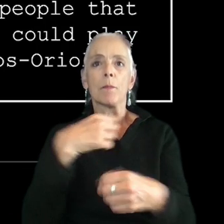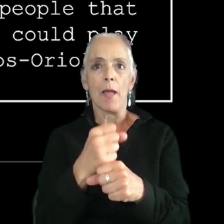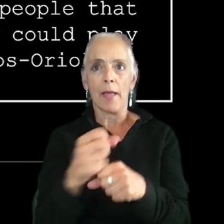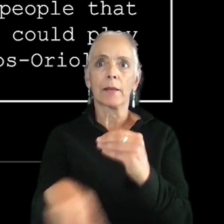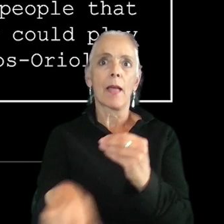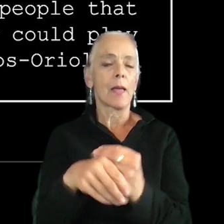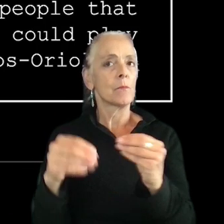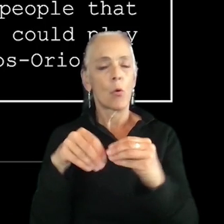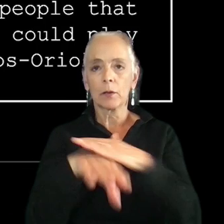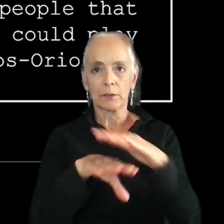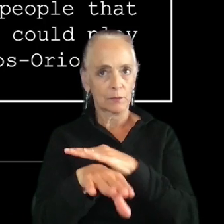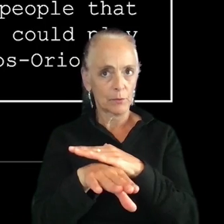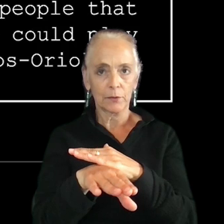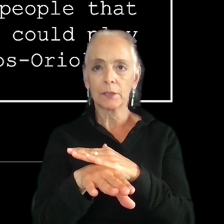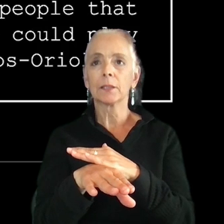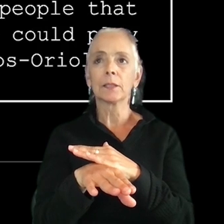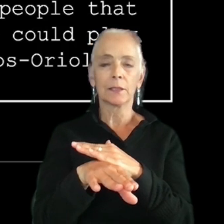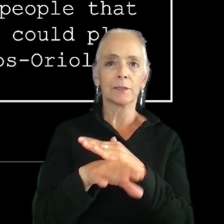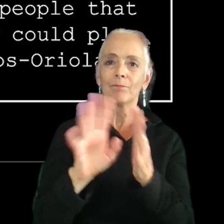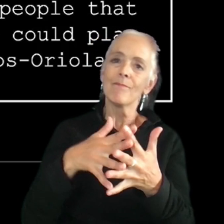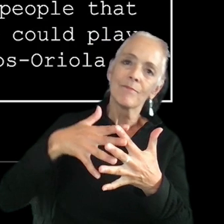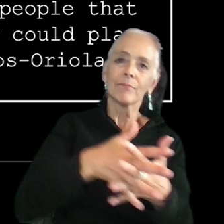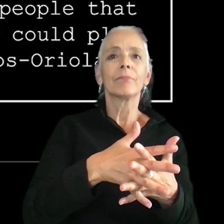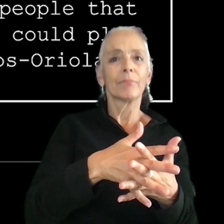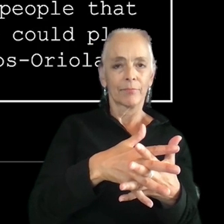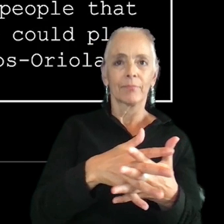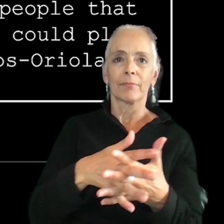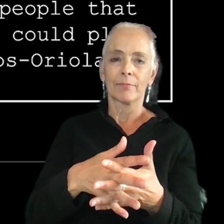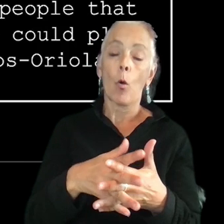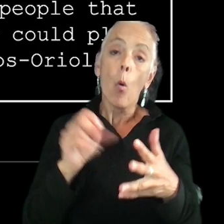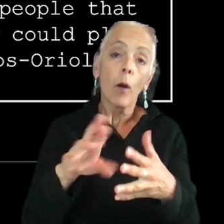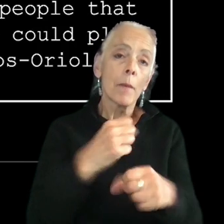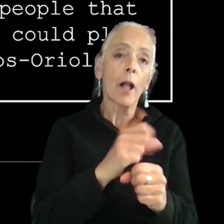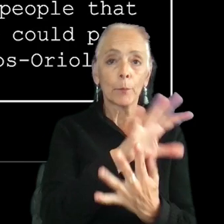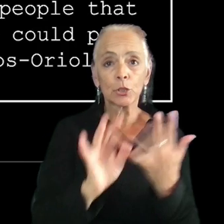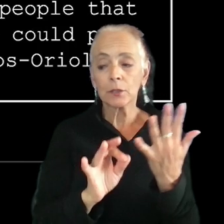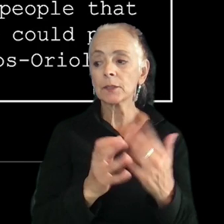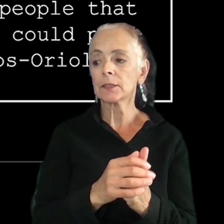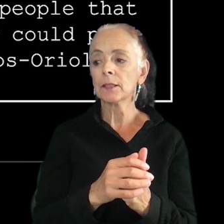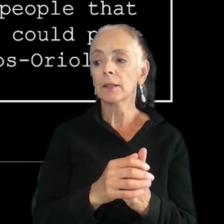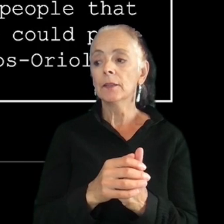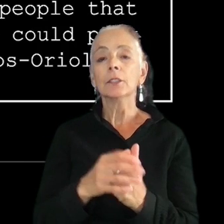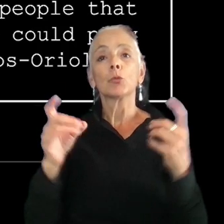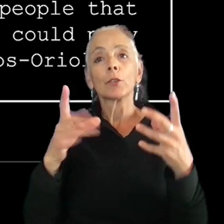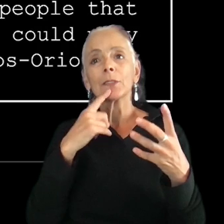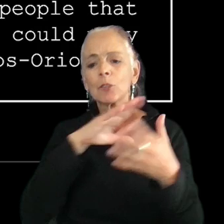way to add way more accessibility and kind of bake it in or add it as options. The creative director actually notes here all those